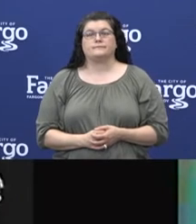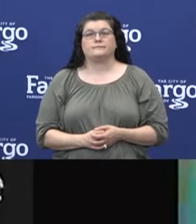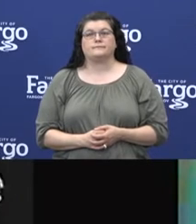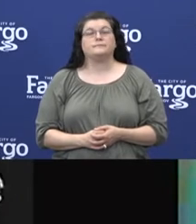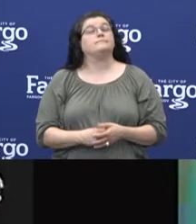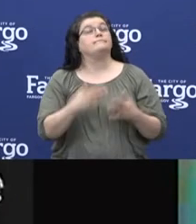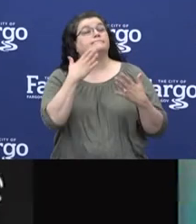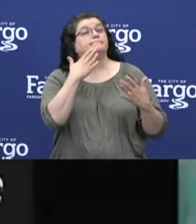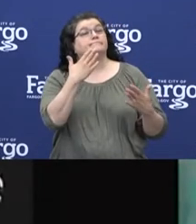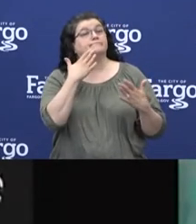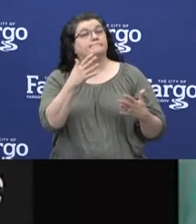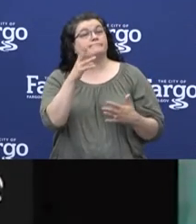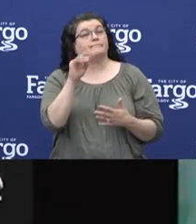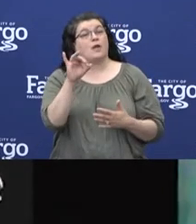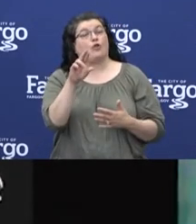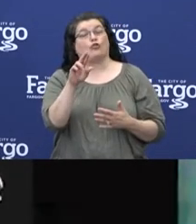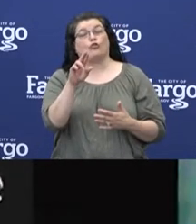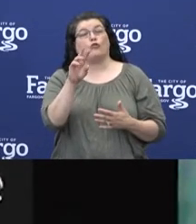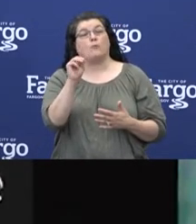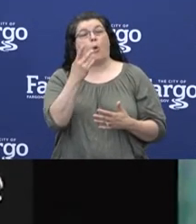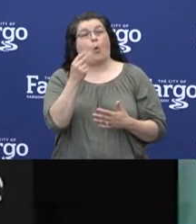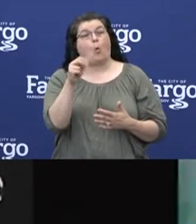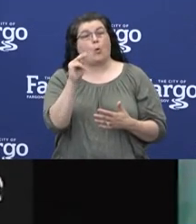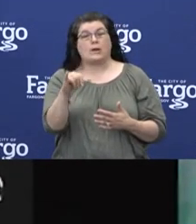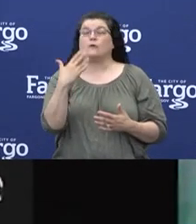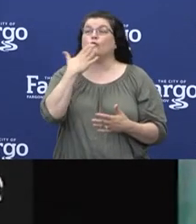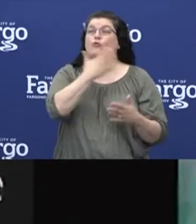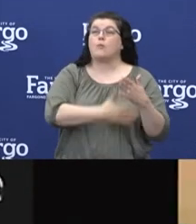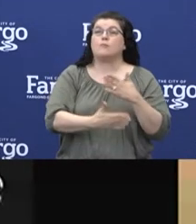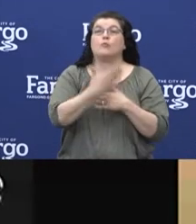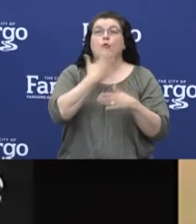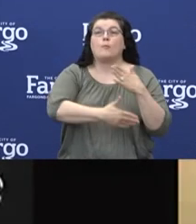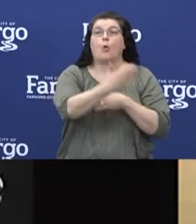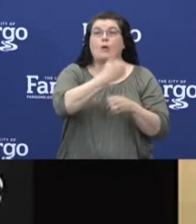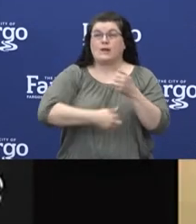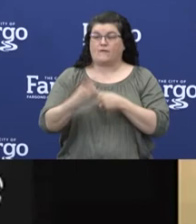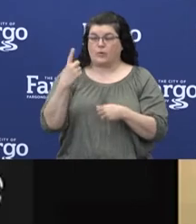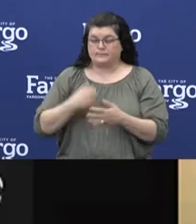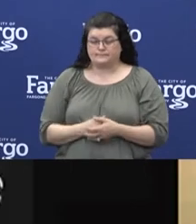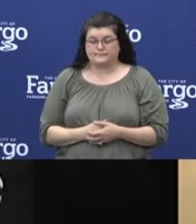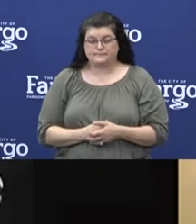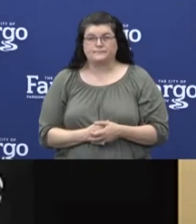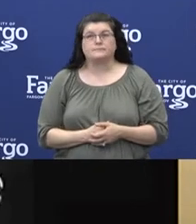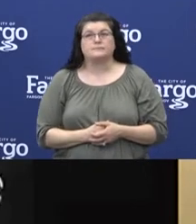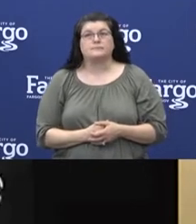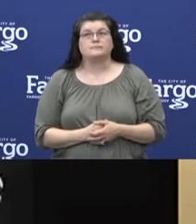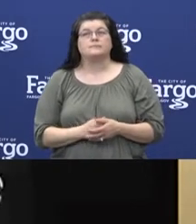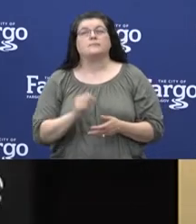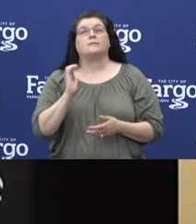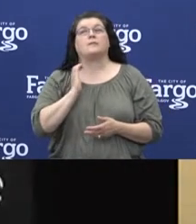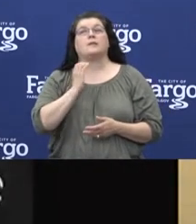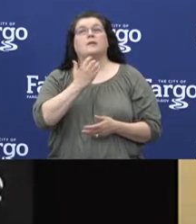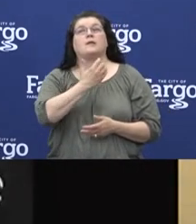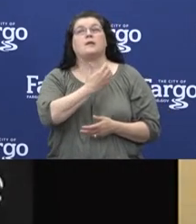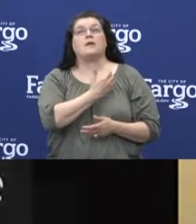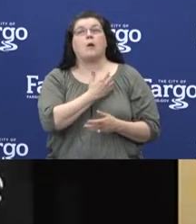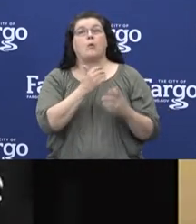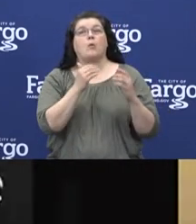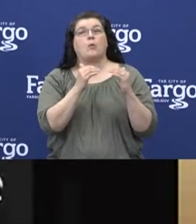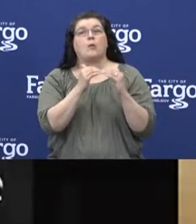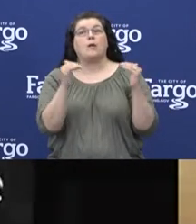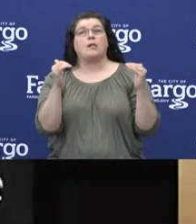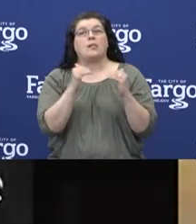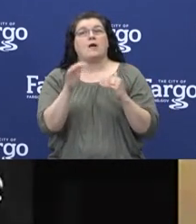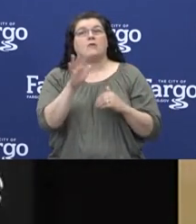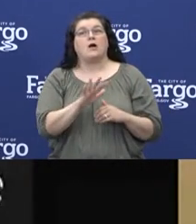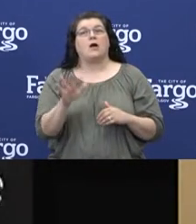Thank you, Mayor Mahoney, and good morning, everyone. Our Clay County Public Health staff, we have